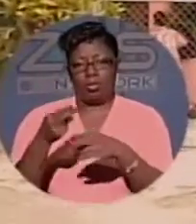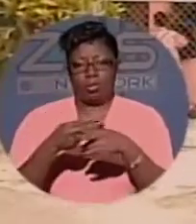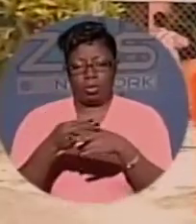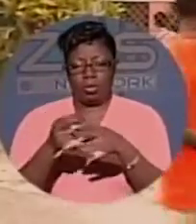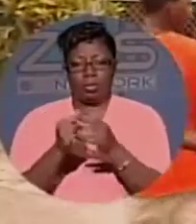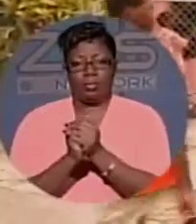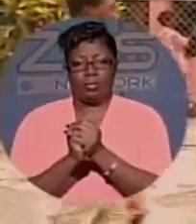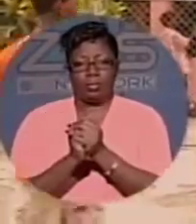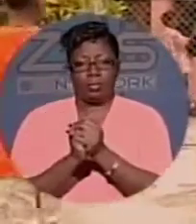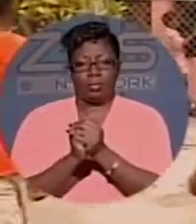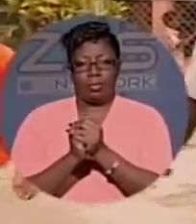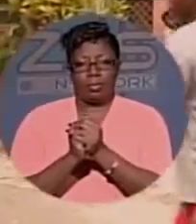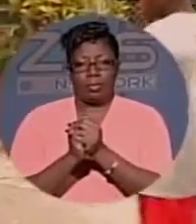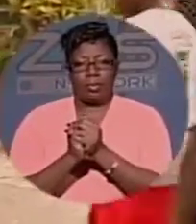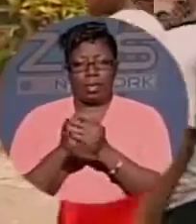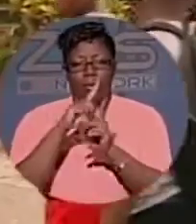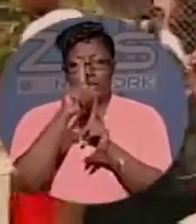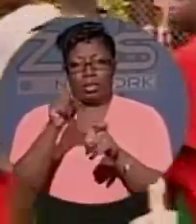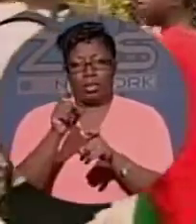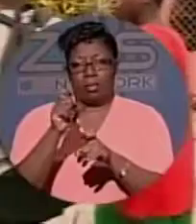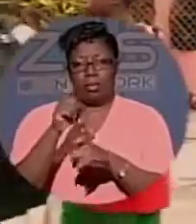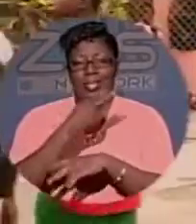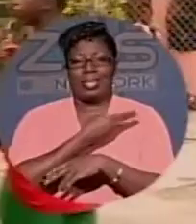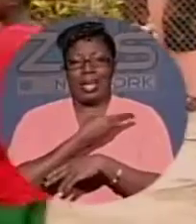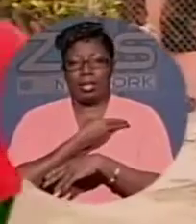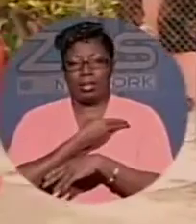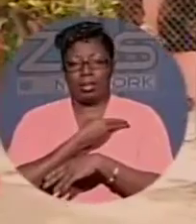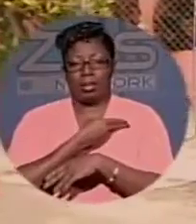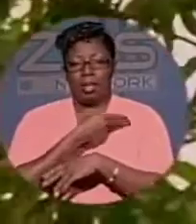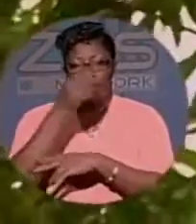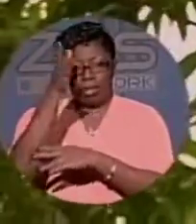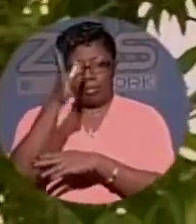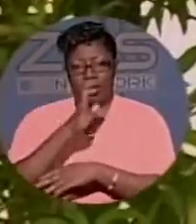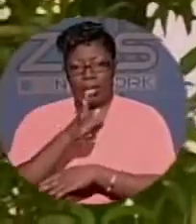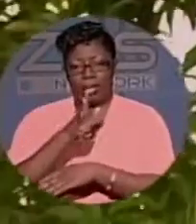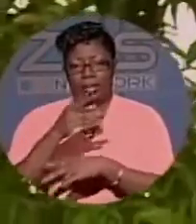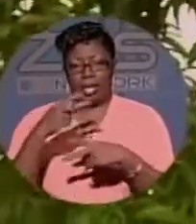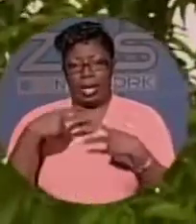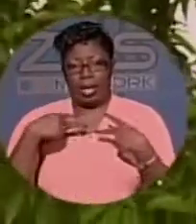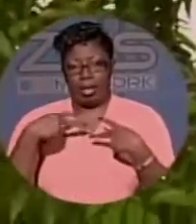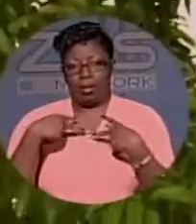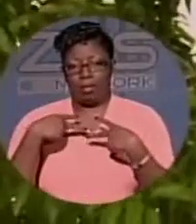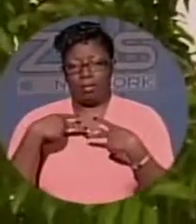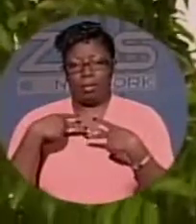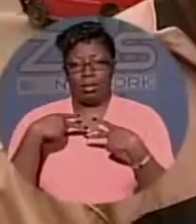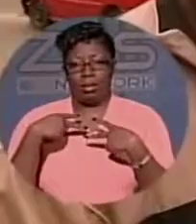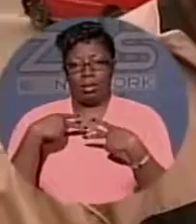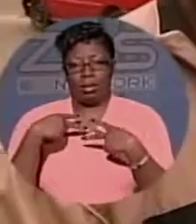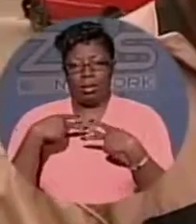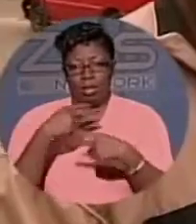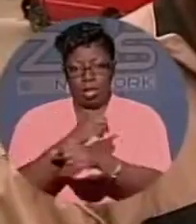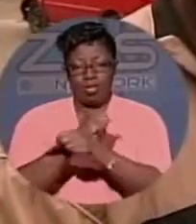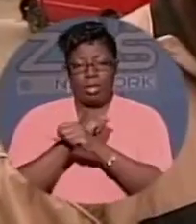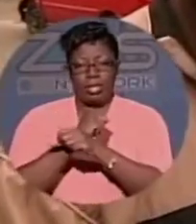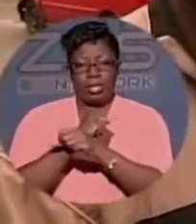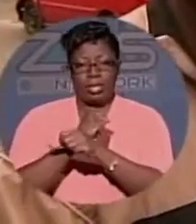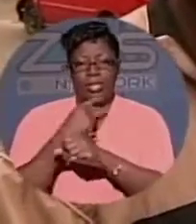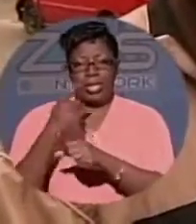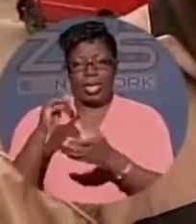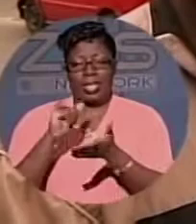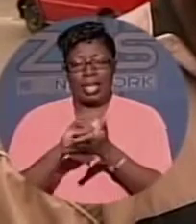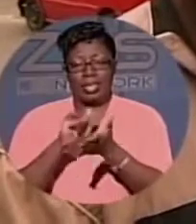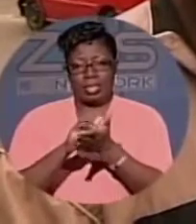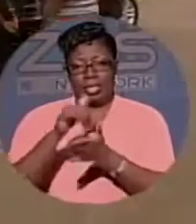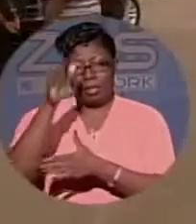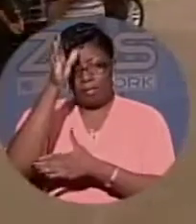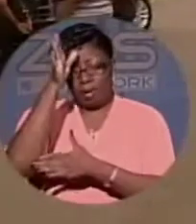Mr. Hanna, to my understanding, the suspect that police have in custody is the father of the victim. Can you confirm that? Yes, we can confirm that based on the